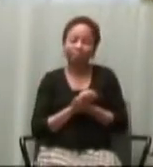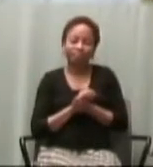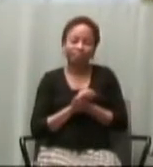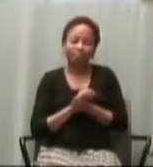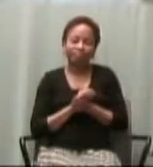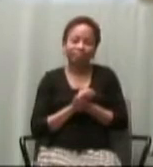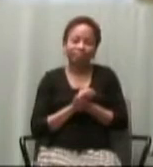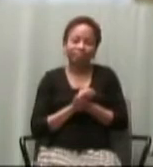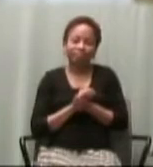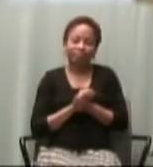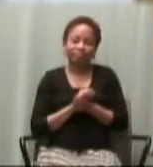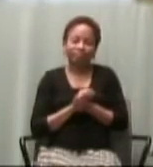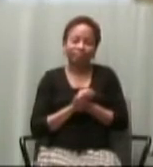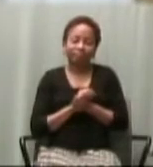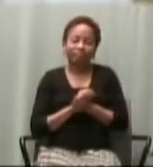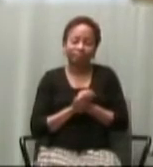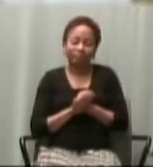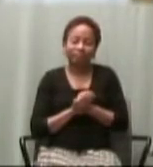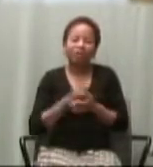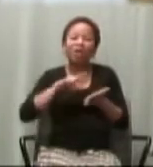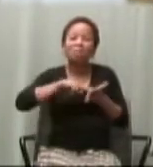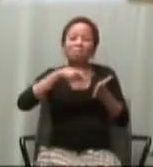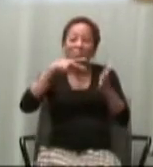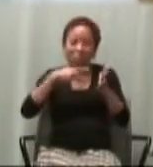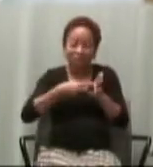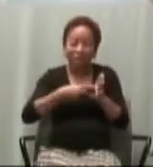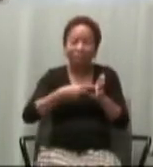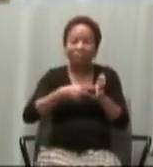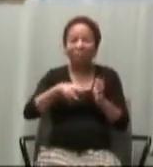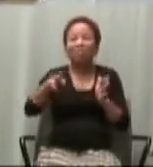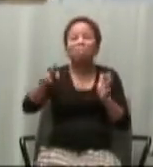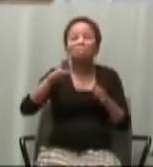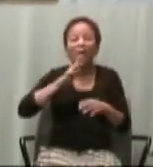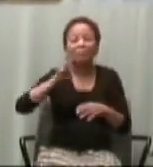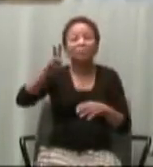are to be signs of our baptism.